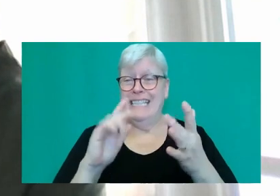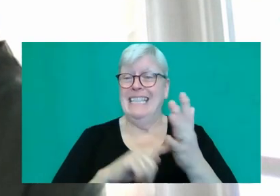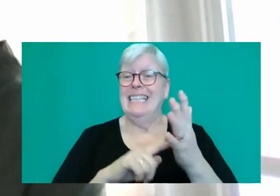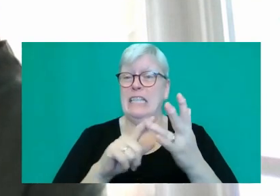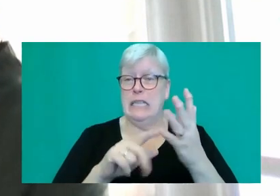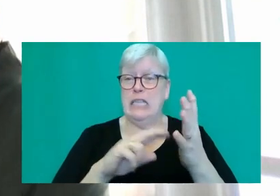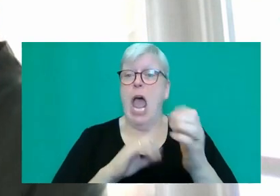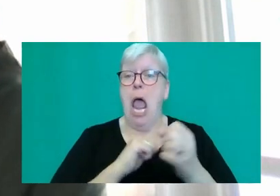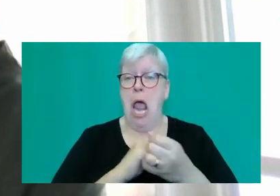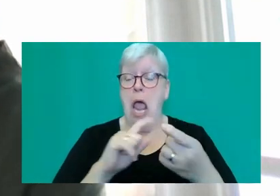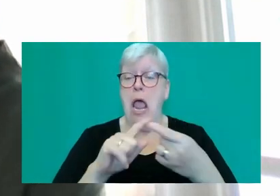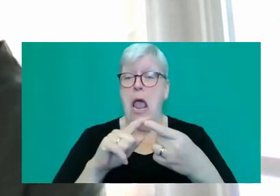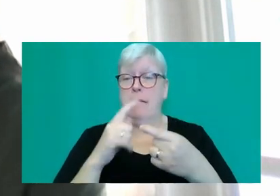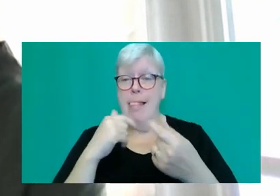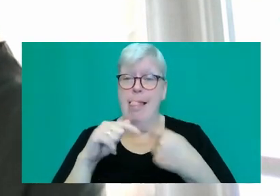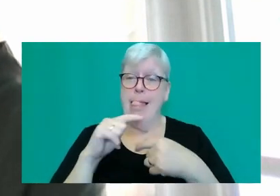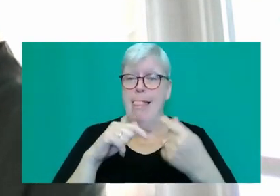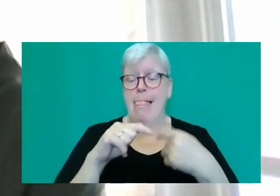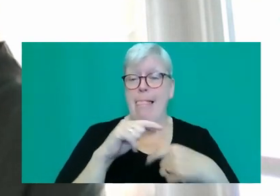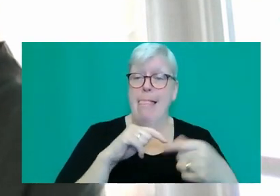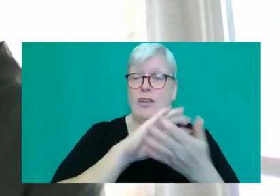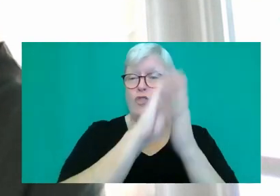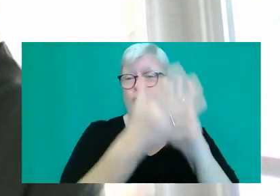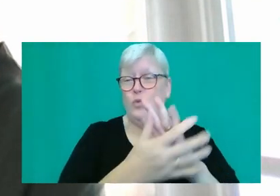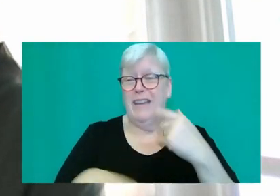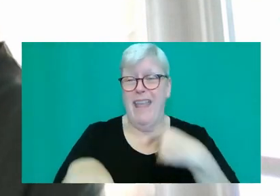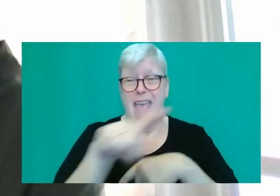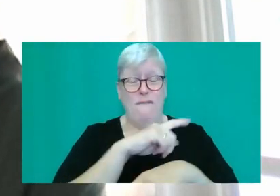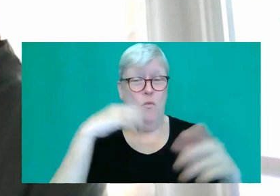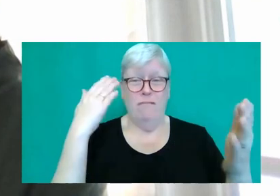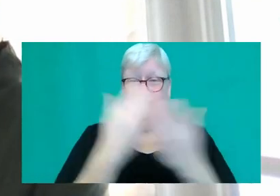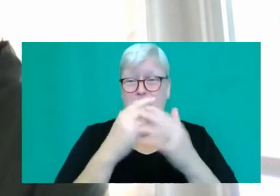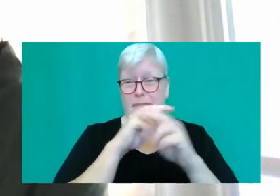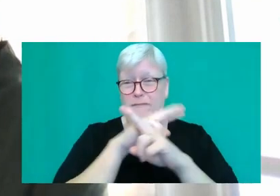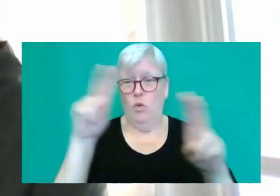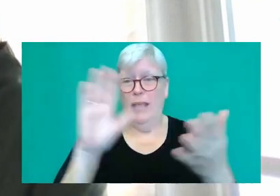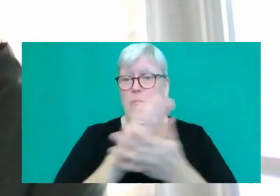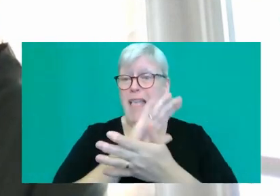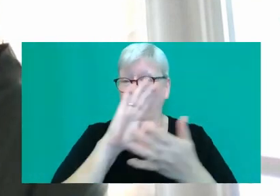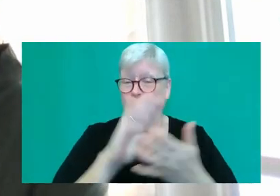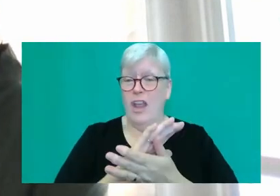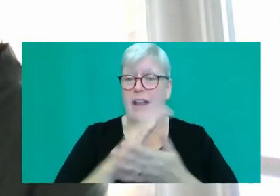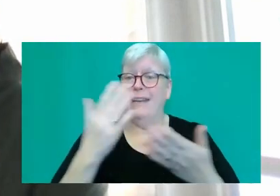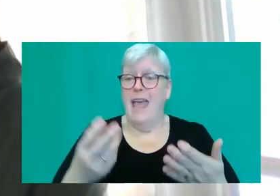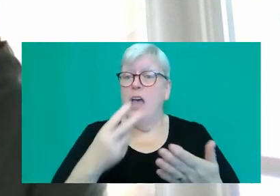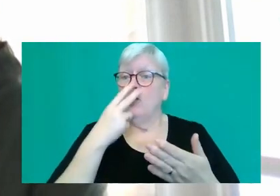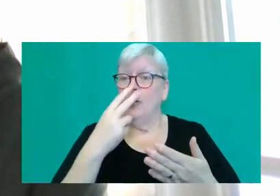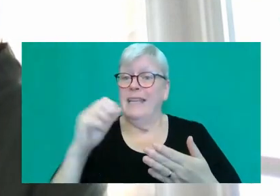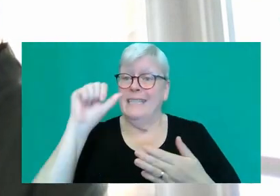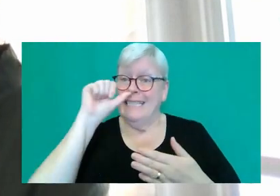mouths, thus ruining everyone's viewing pleasure. Now, at the age of 26,